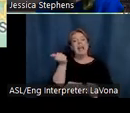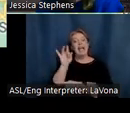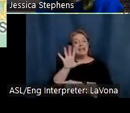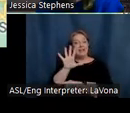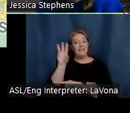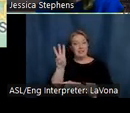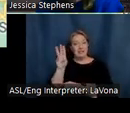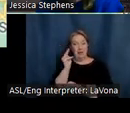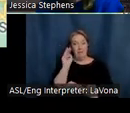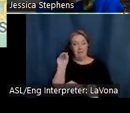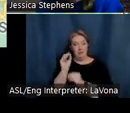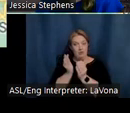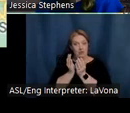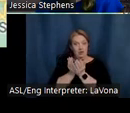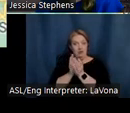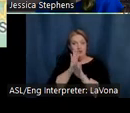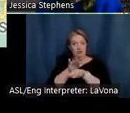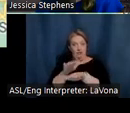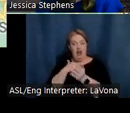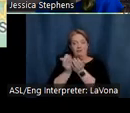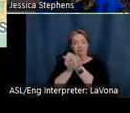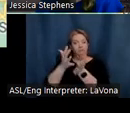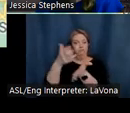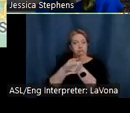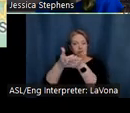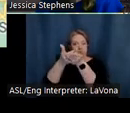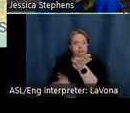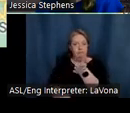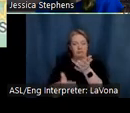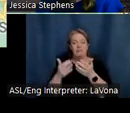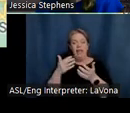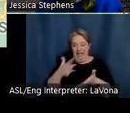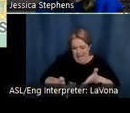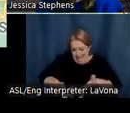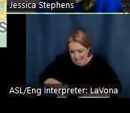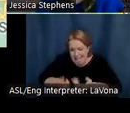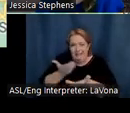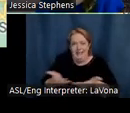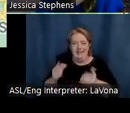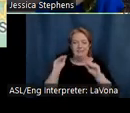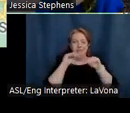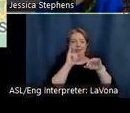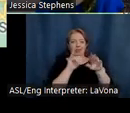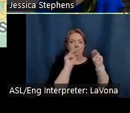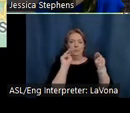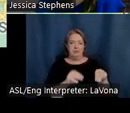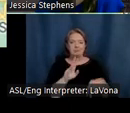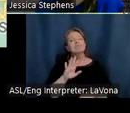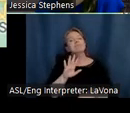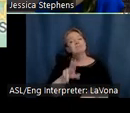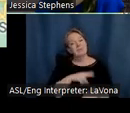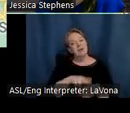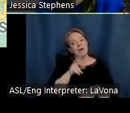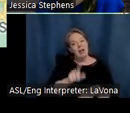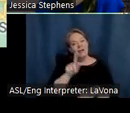Missouri River shipwreck. After a full day of museums, you of course have to enjoy a hearty dinner for many of Casey's nationally recognized